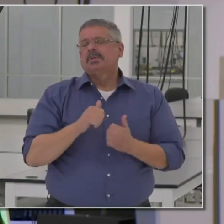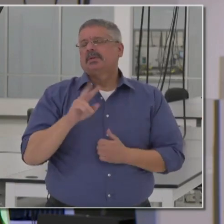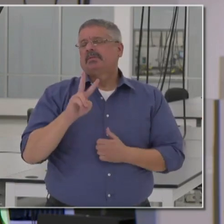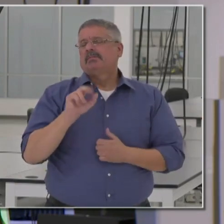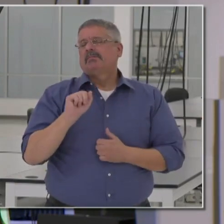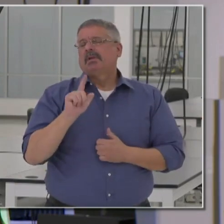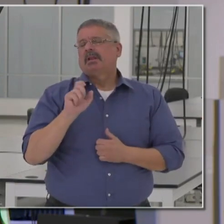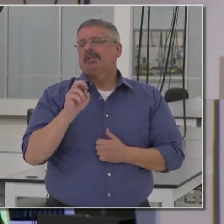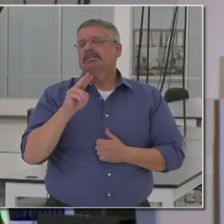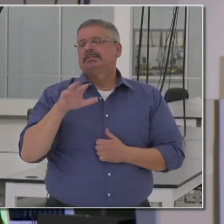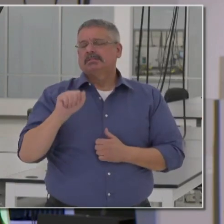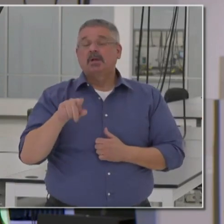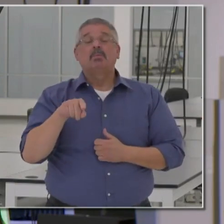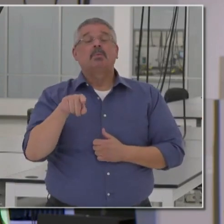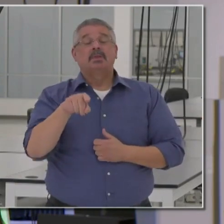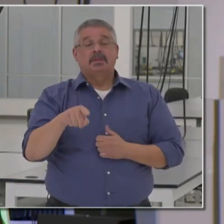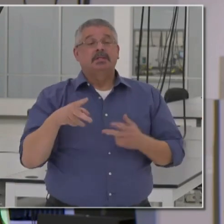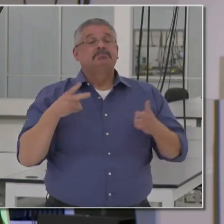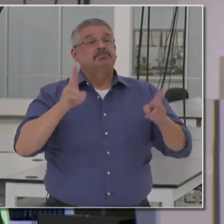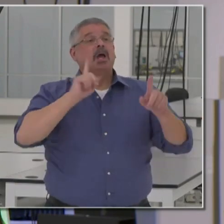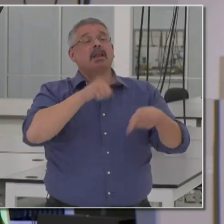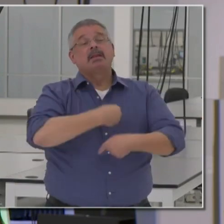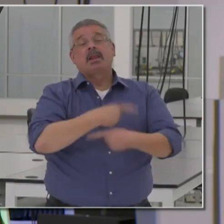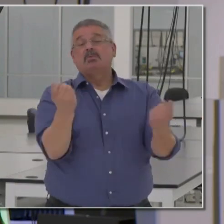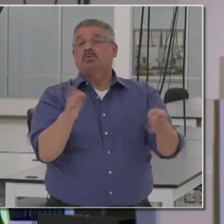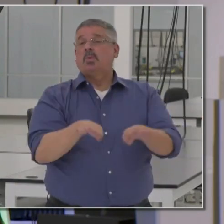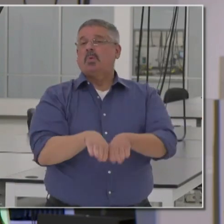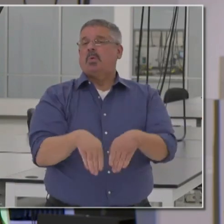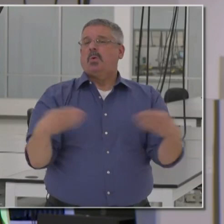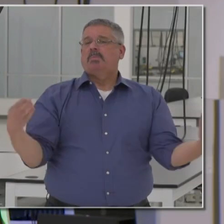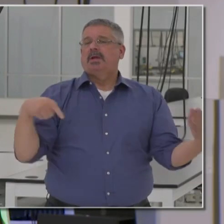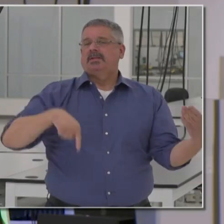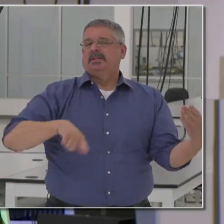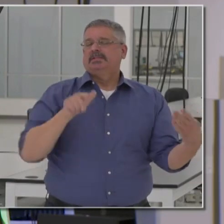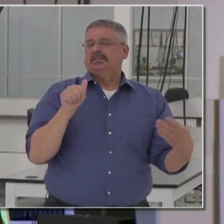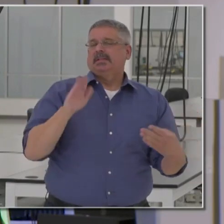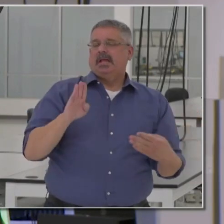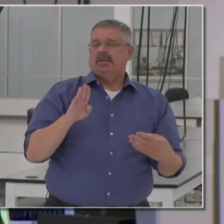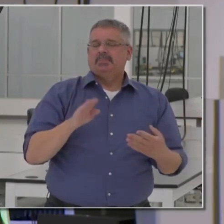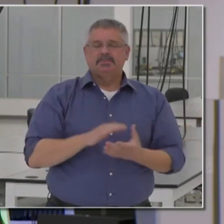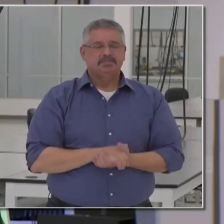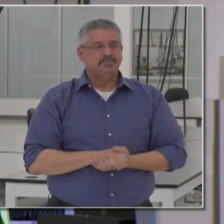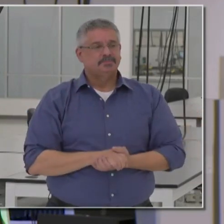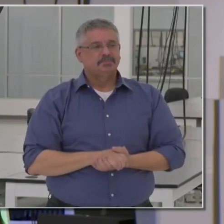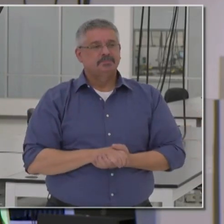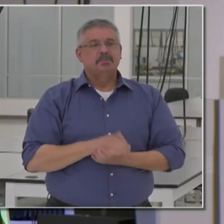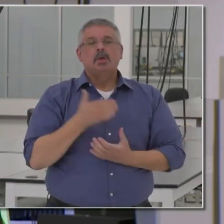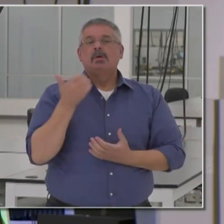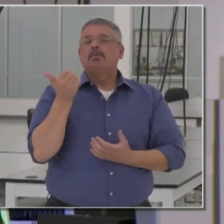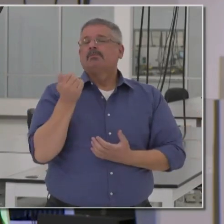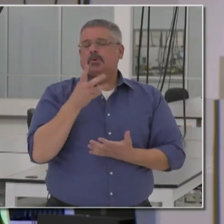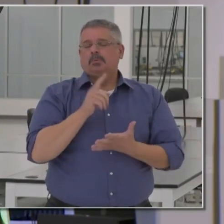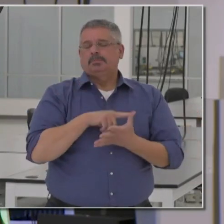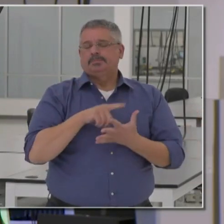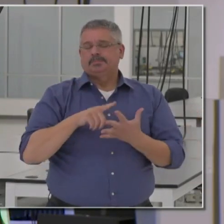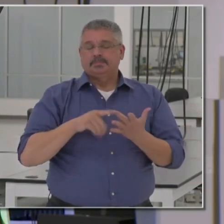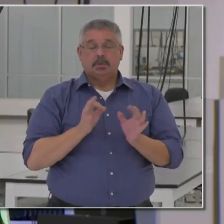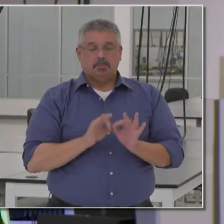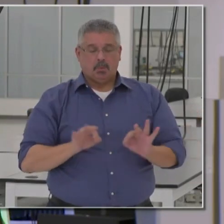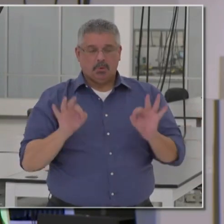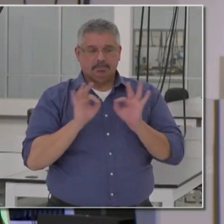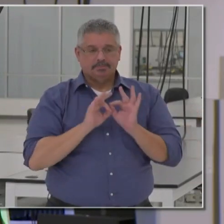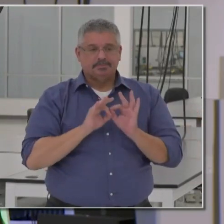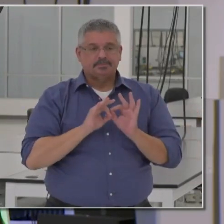with this ribbon cutting and announcing the opening of this lab. Just a few final points because they're important.